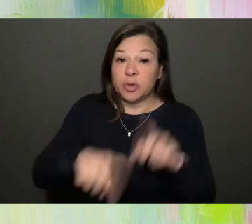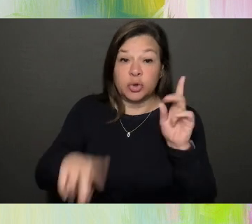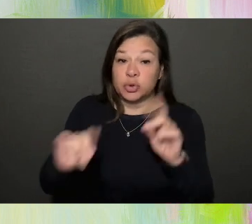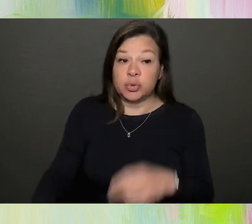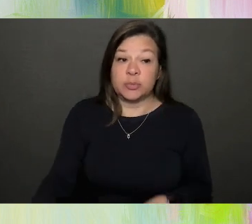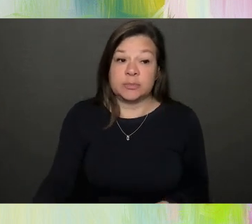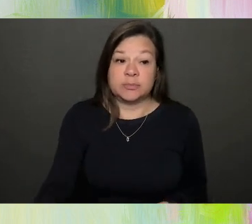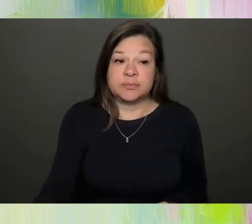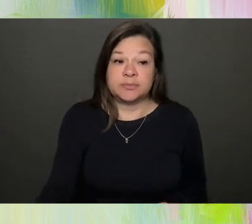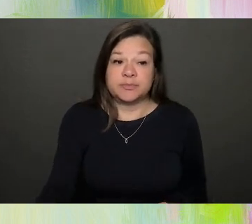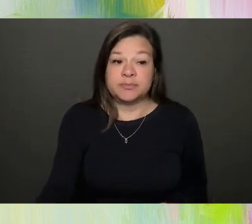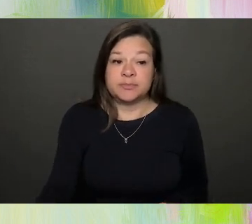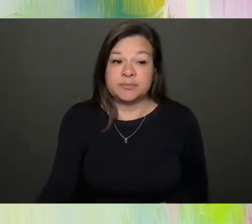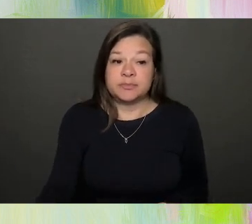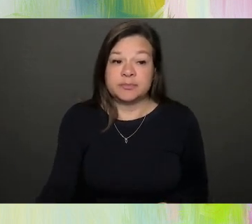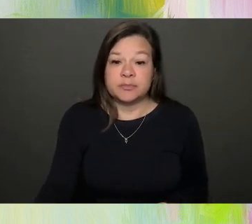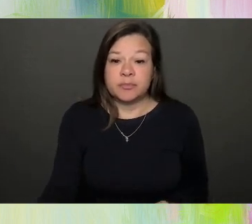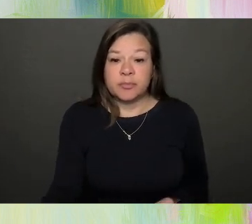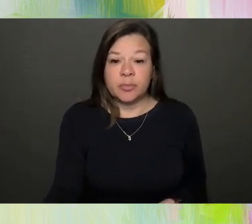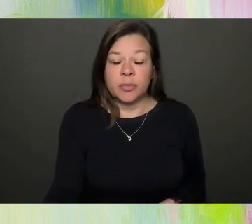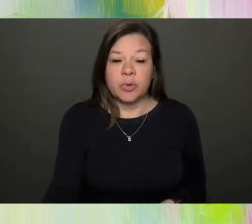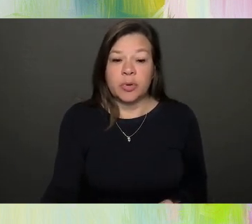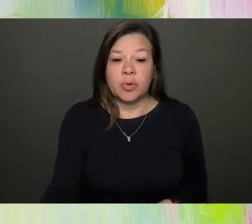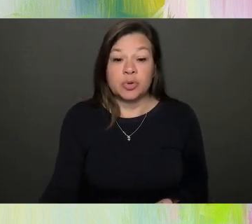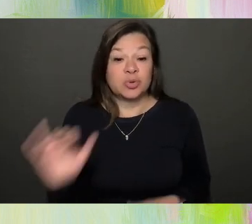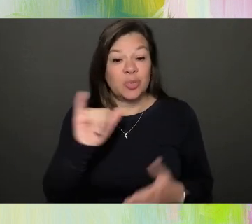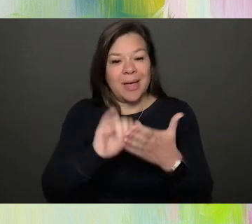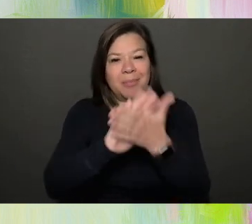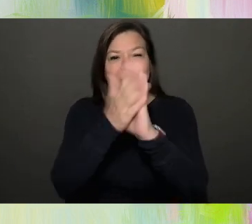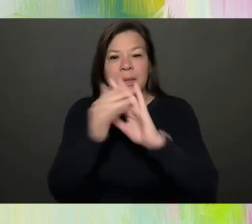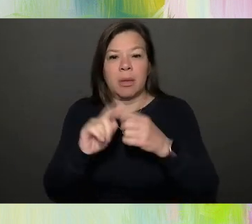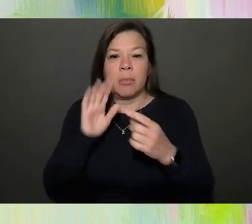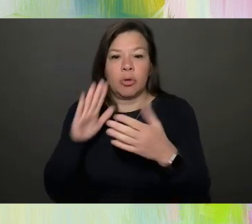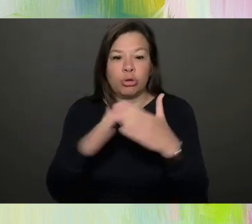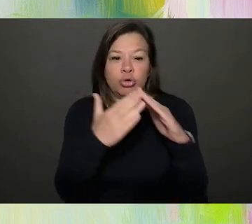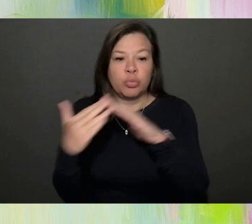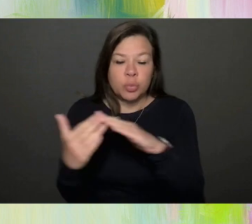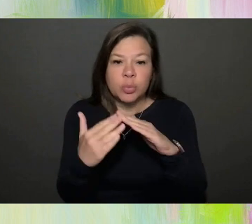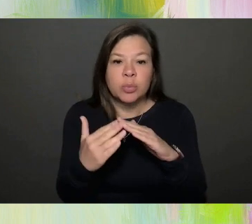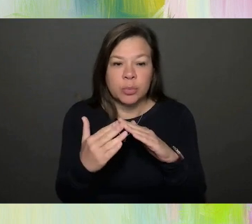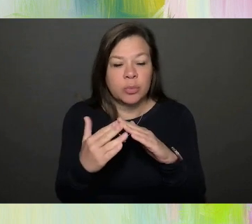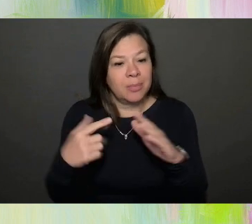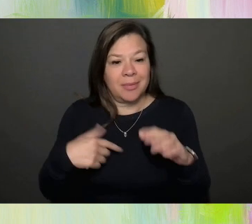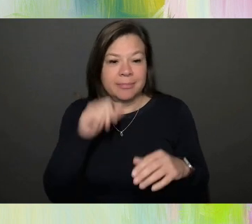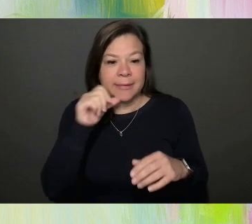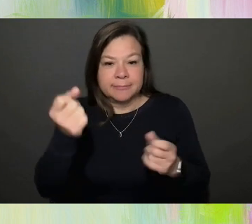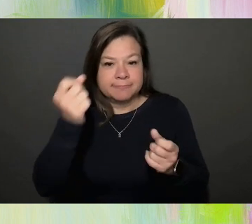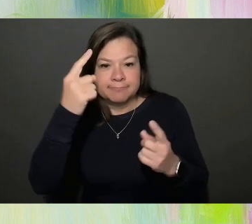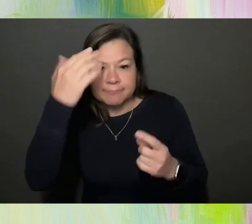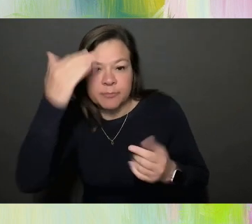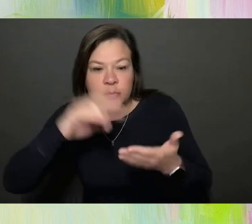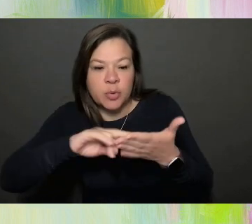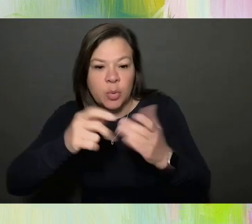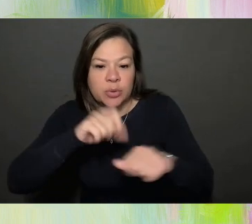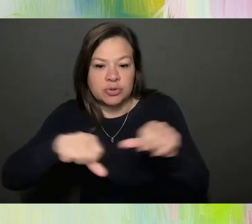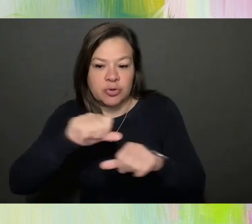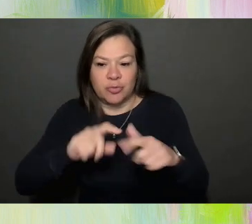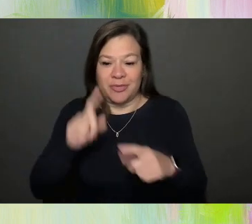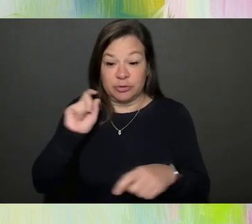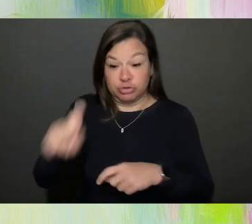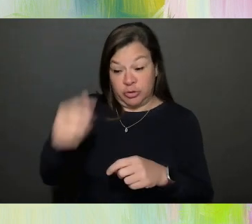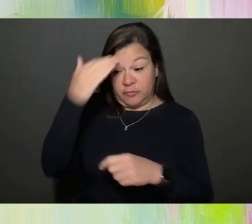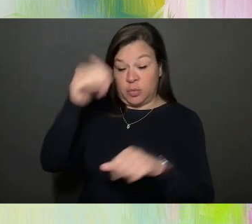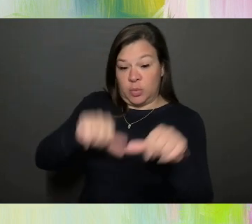in that sense, it became a community that who they didn't know each other. They didn't know each other. Like they should have known each other